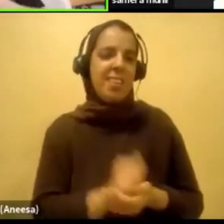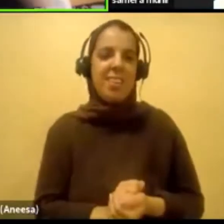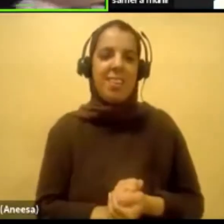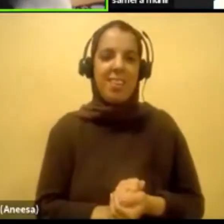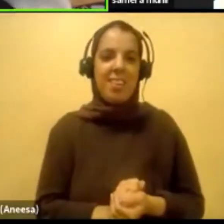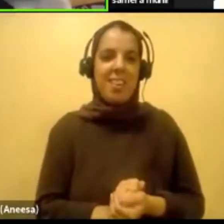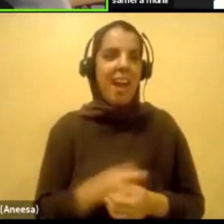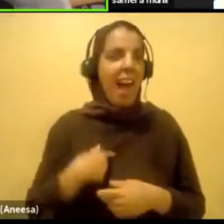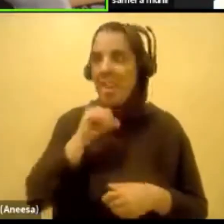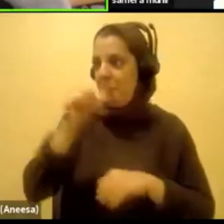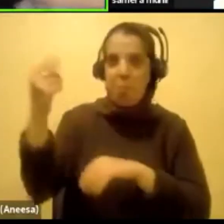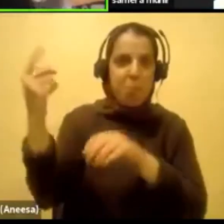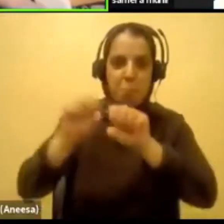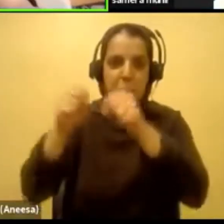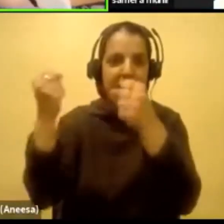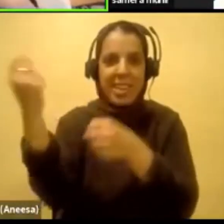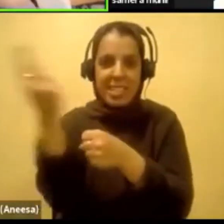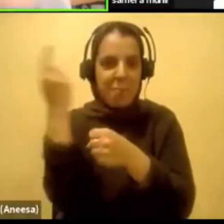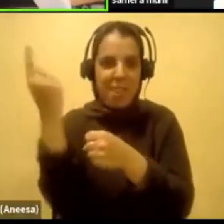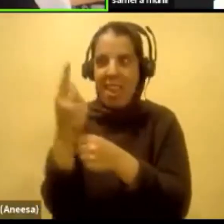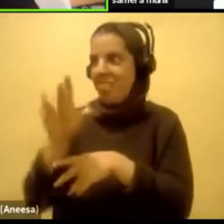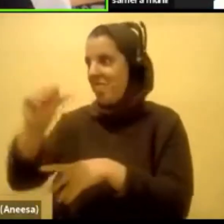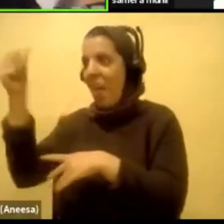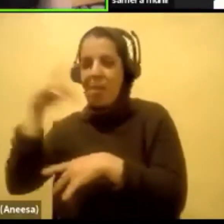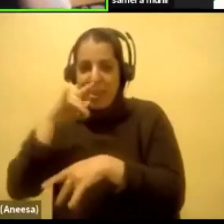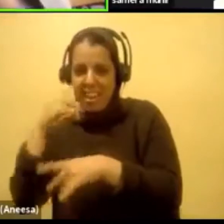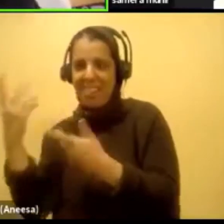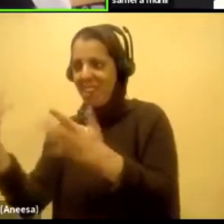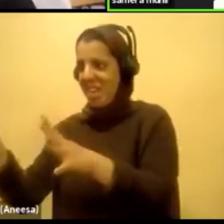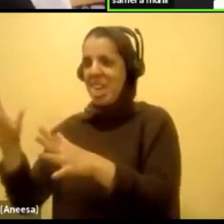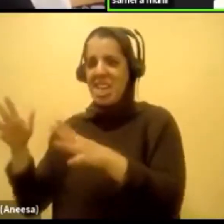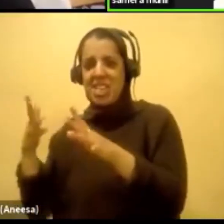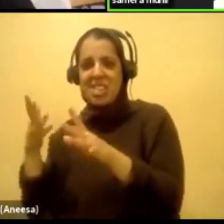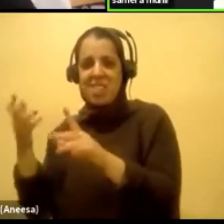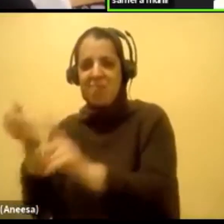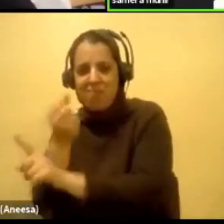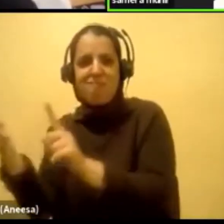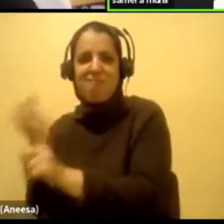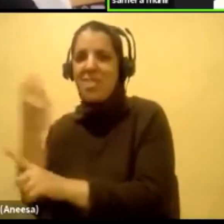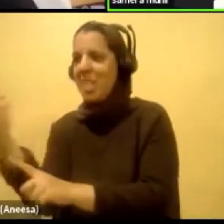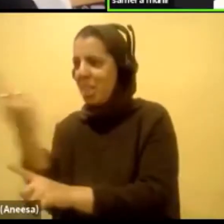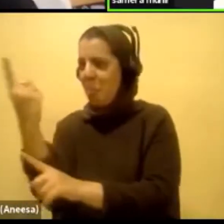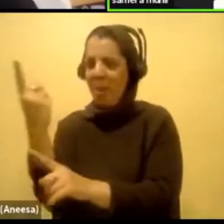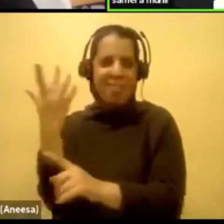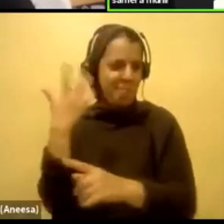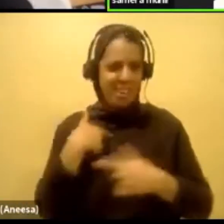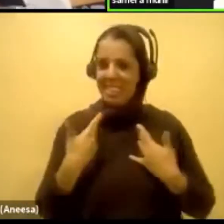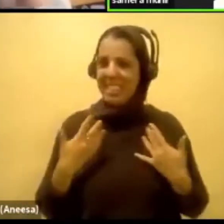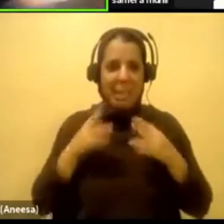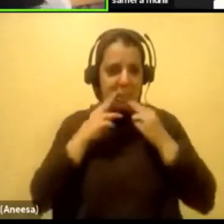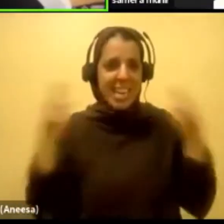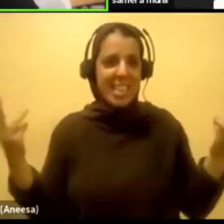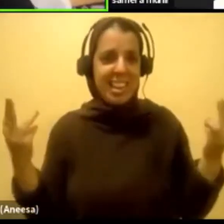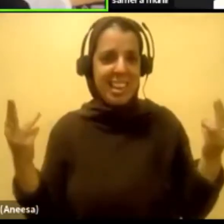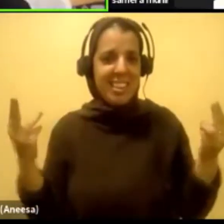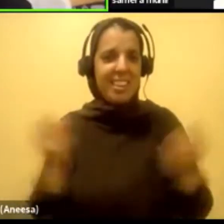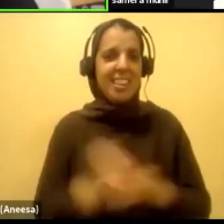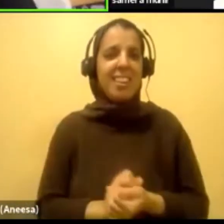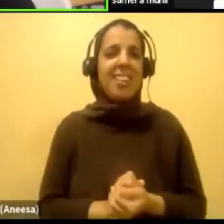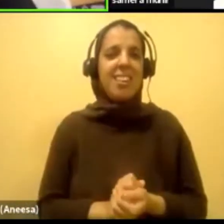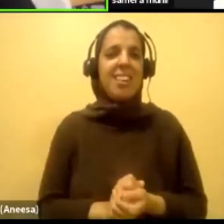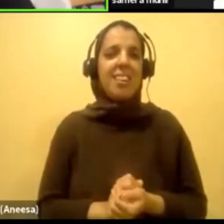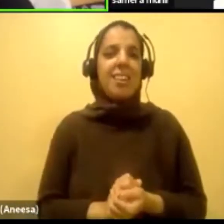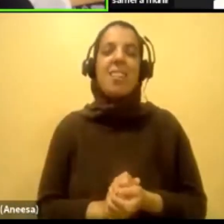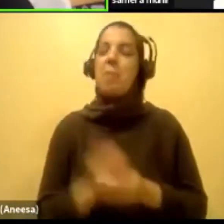chandelier. Like, auntie's kid did it. It wasn't me. Like, what was the worst thing? And then the poor thing would enter back to my